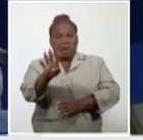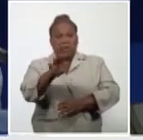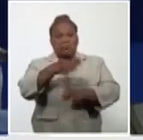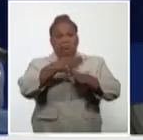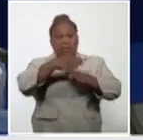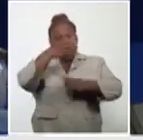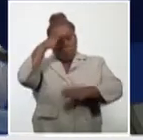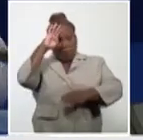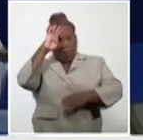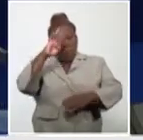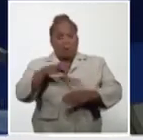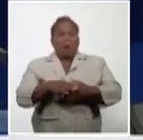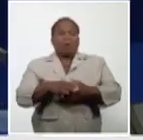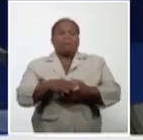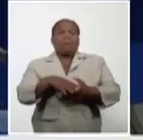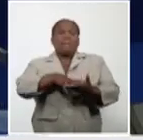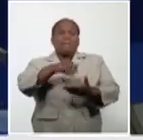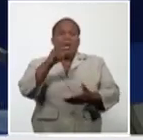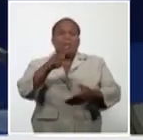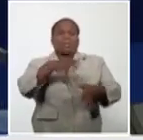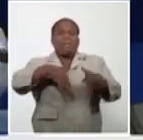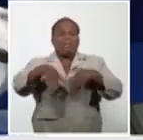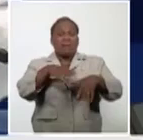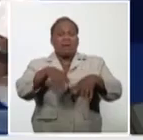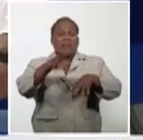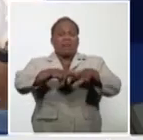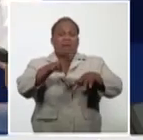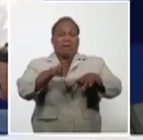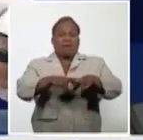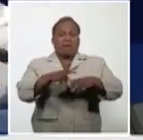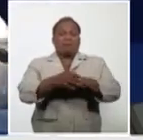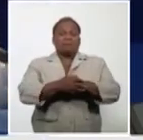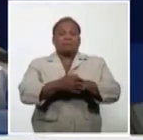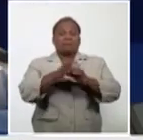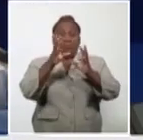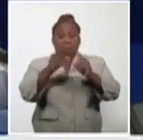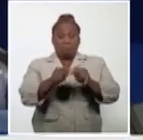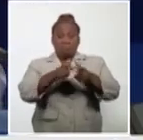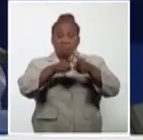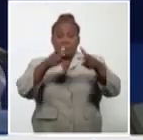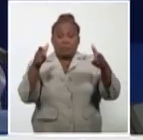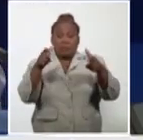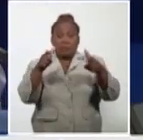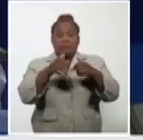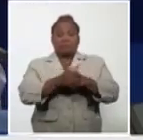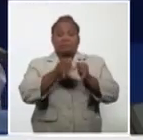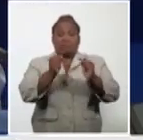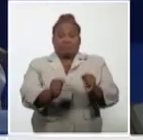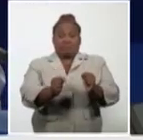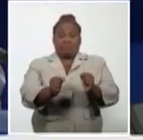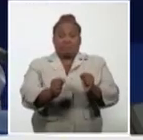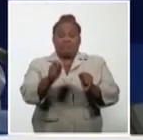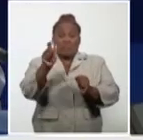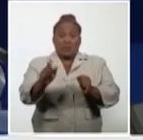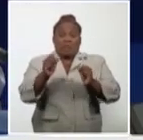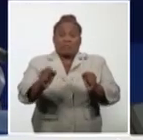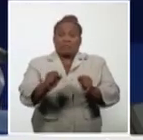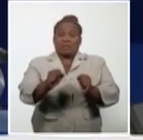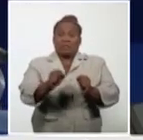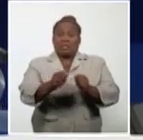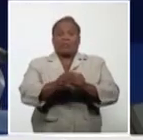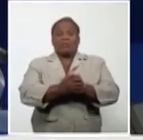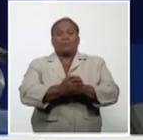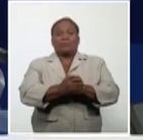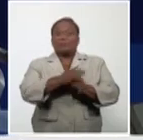944 in Santiago de Cuba, in Centro Habana, Plaza and Playa Municipalities in the city of